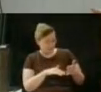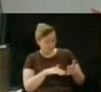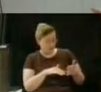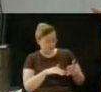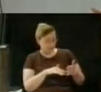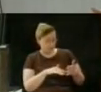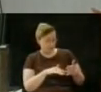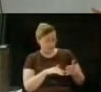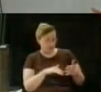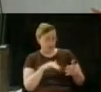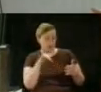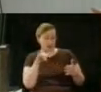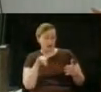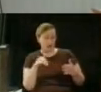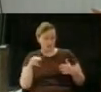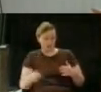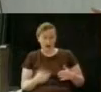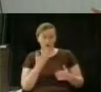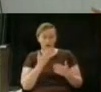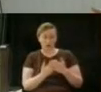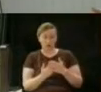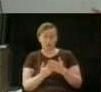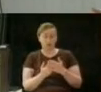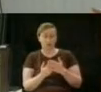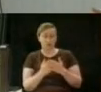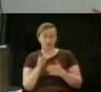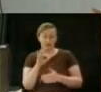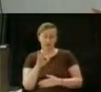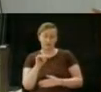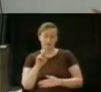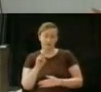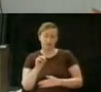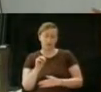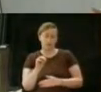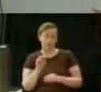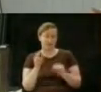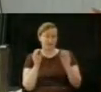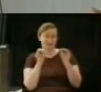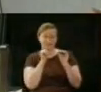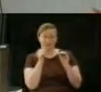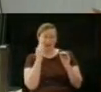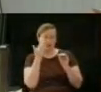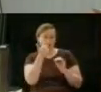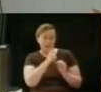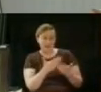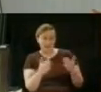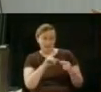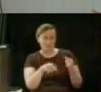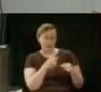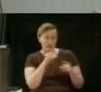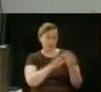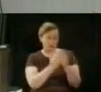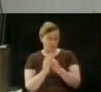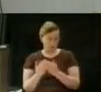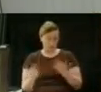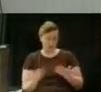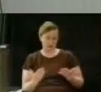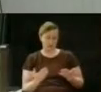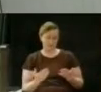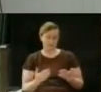we hired an outside firm to come in and study it, and while we hired a good firm, they didn't know anything about this community.